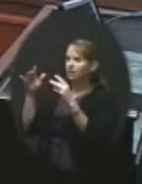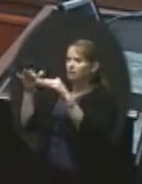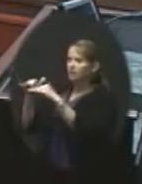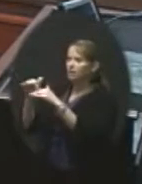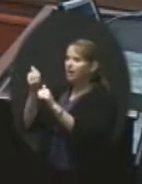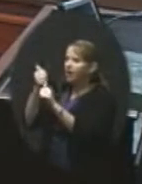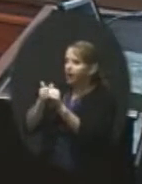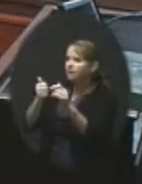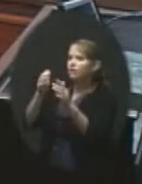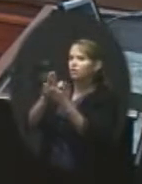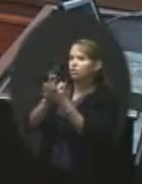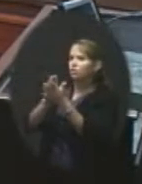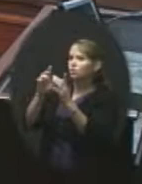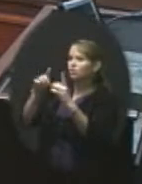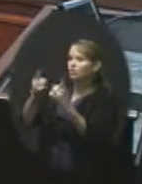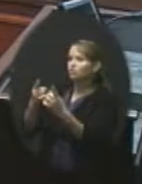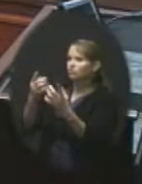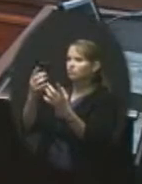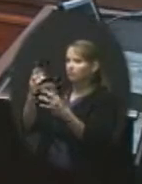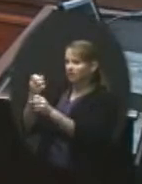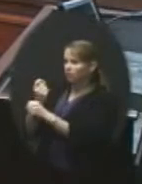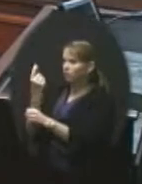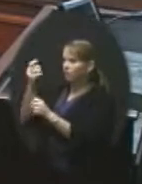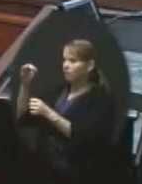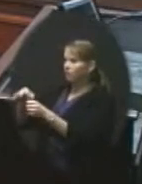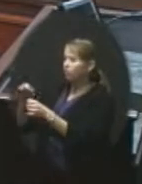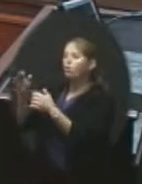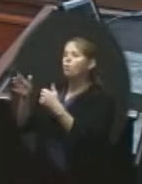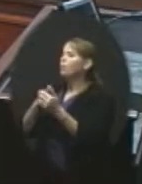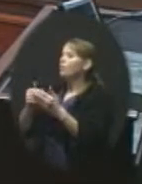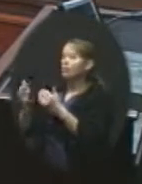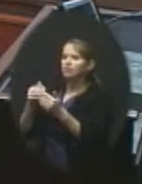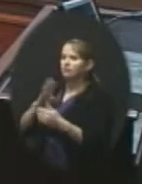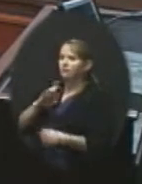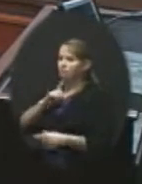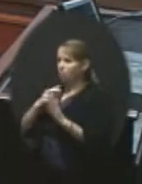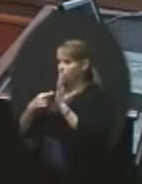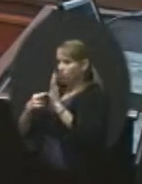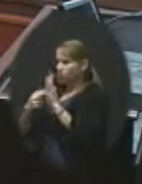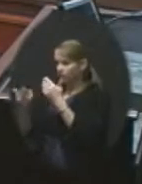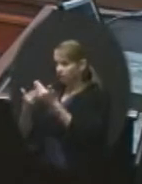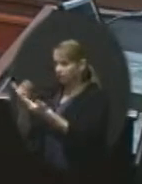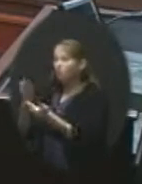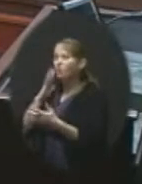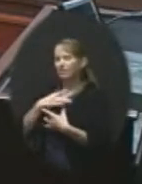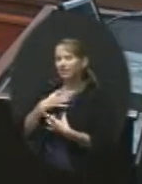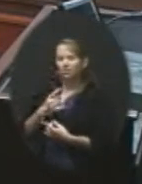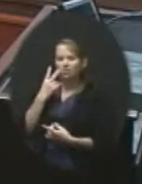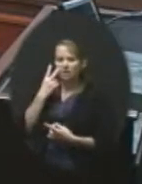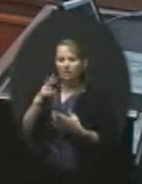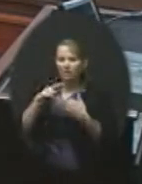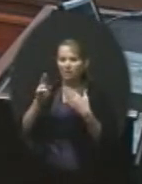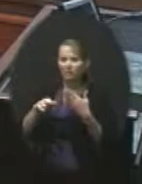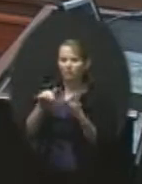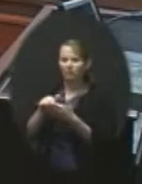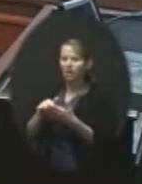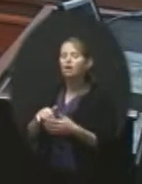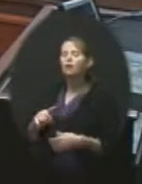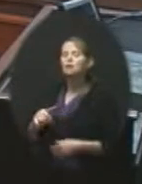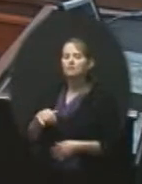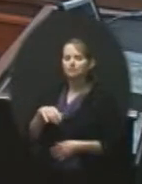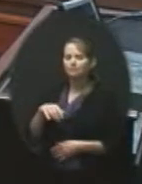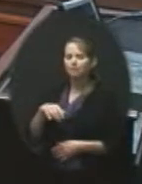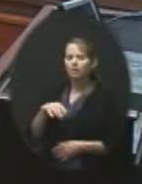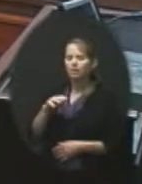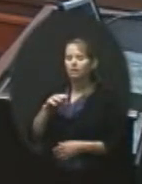their board representative. So it will be interesting to see what the outcome of this becomes. And that's, and again, so we in